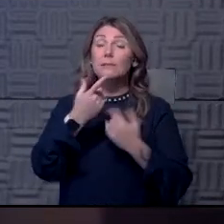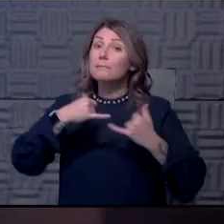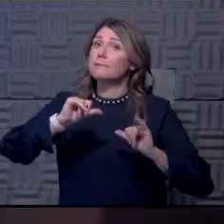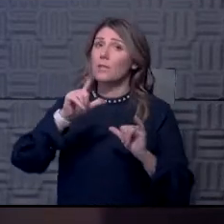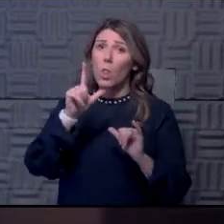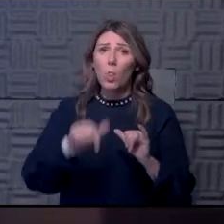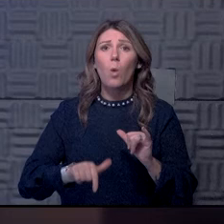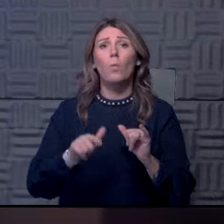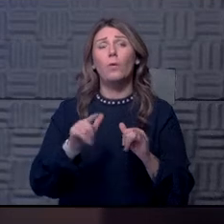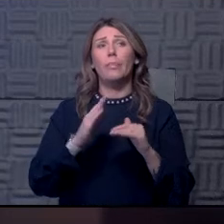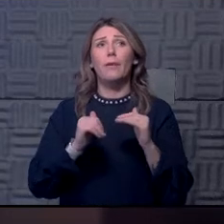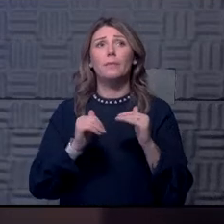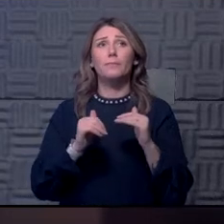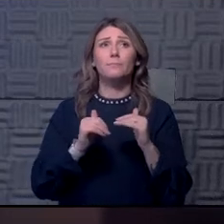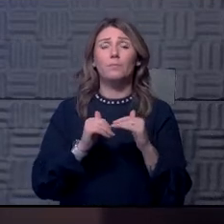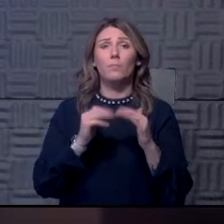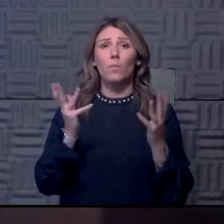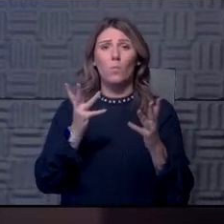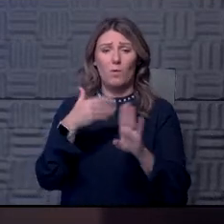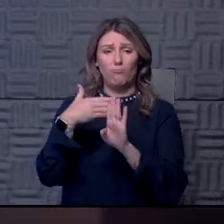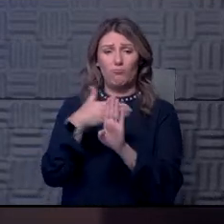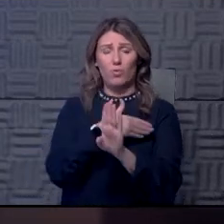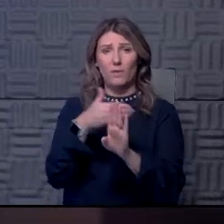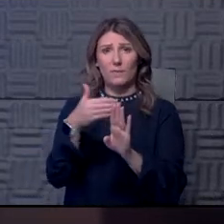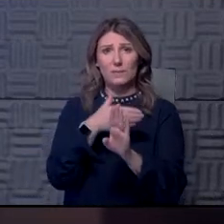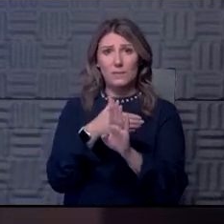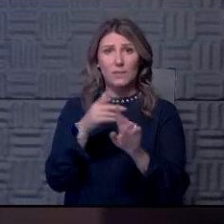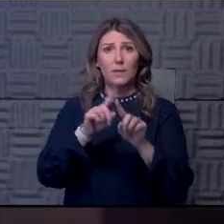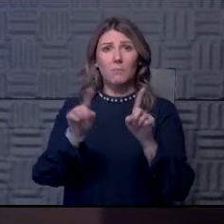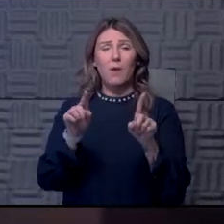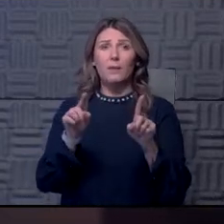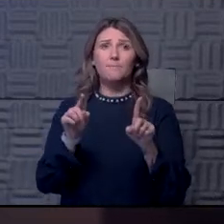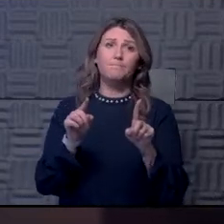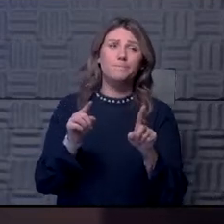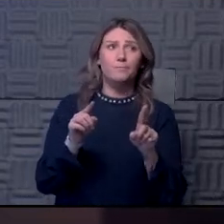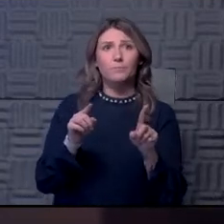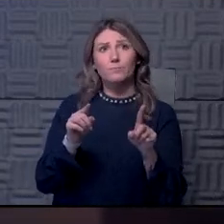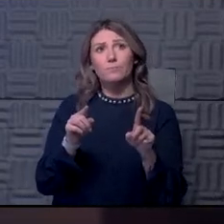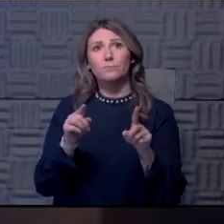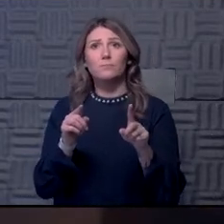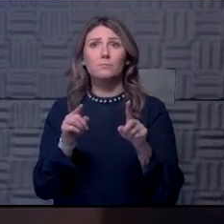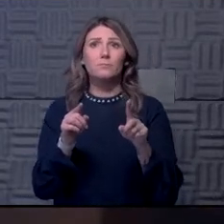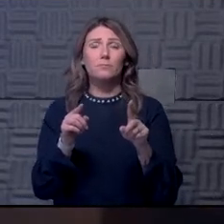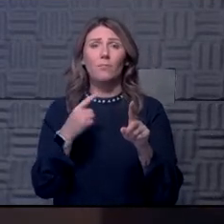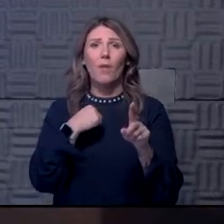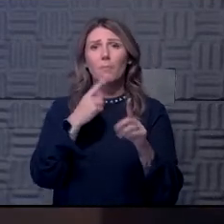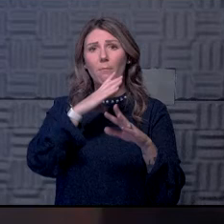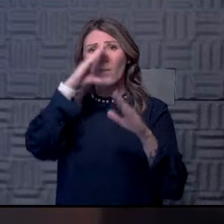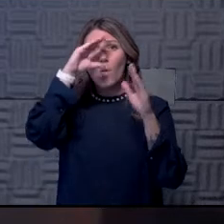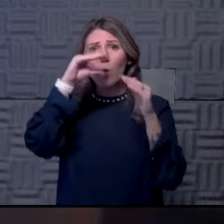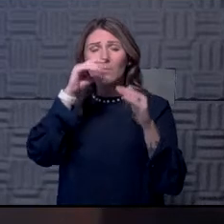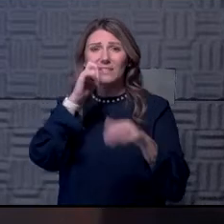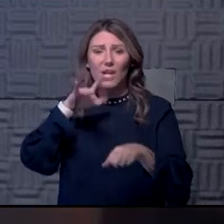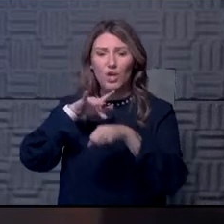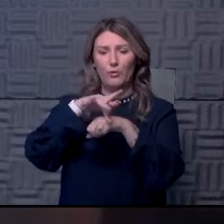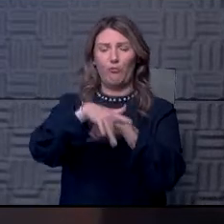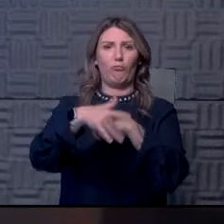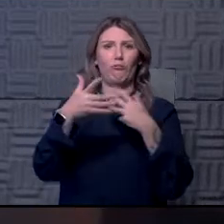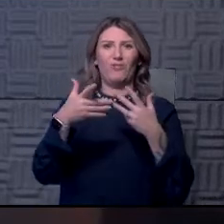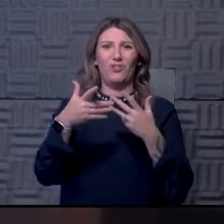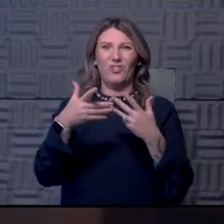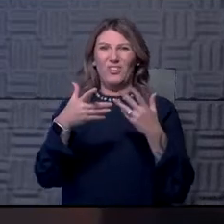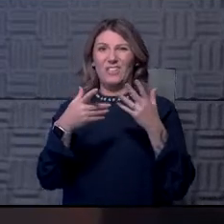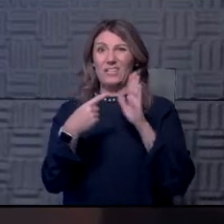what we had had previously, but it's, I'm hoping it's not an early sign of something to